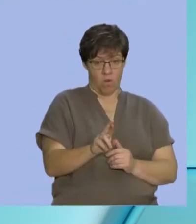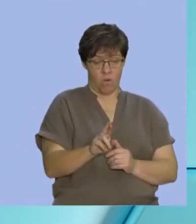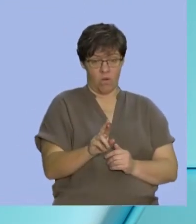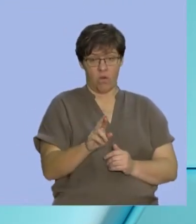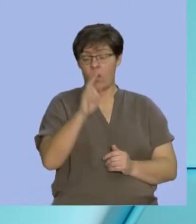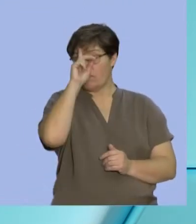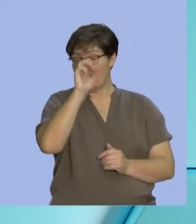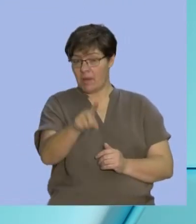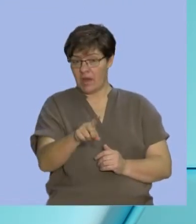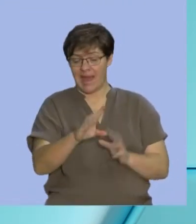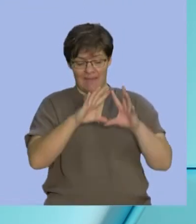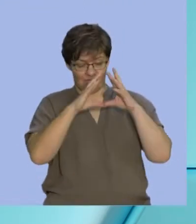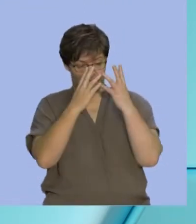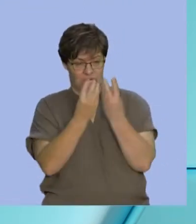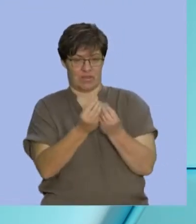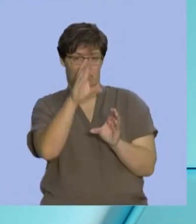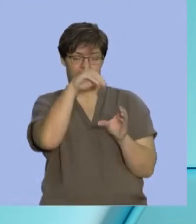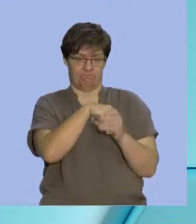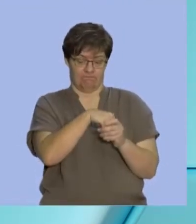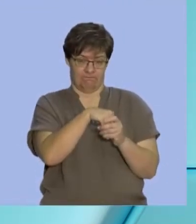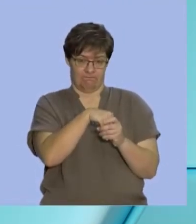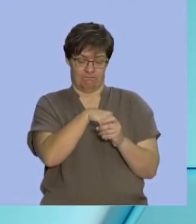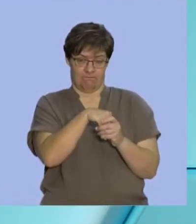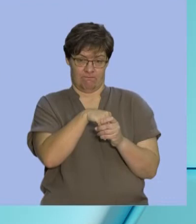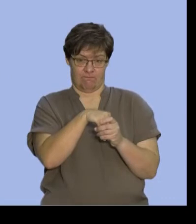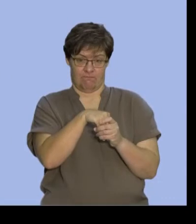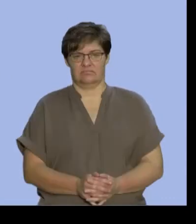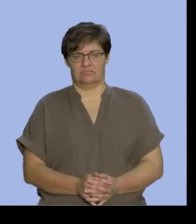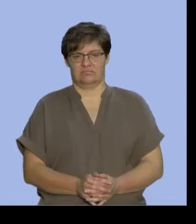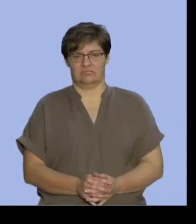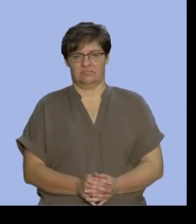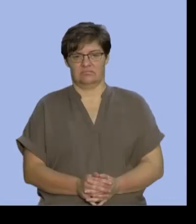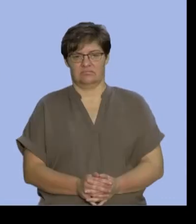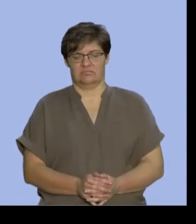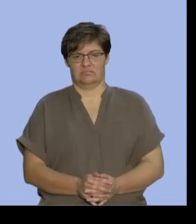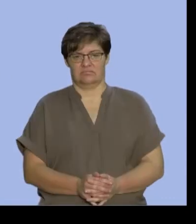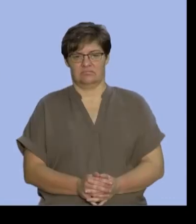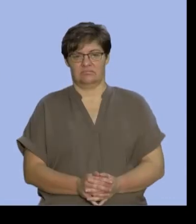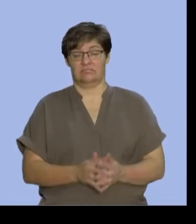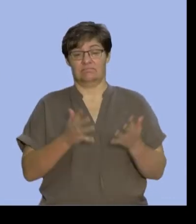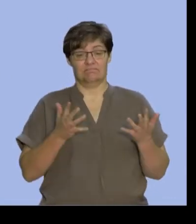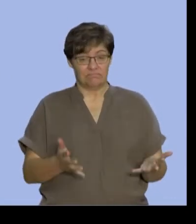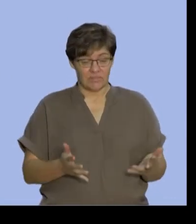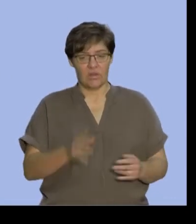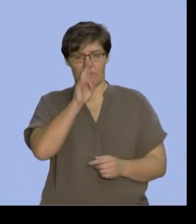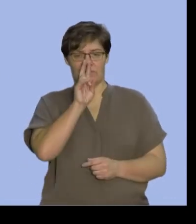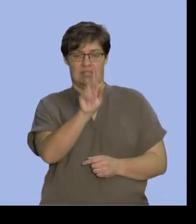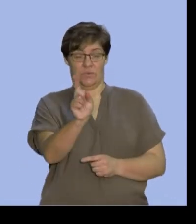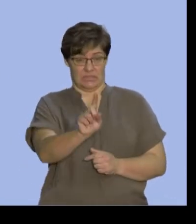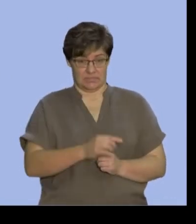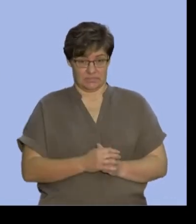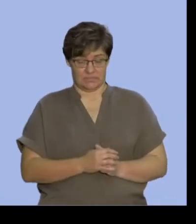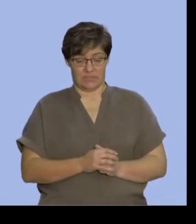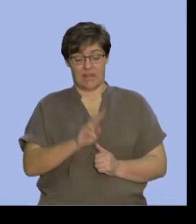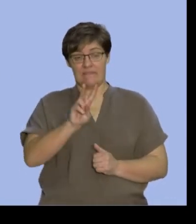including everything. And so, the picture on the Venn diagram looks like this. Here you can see in the